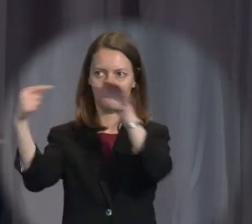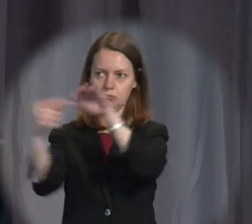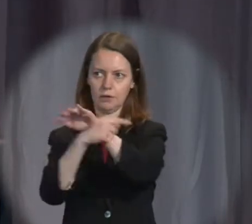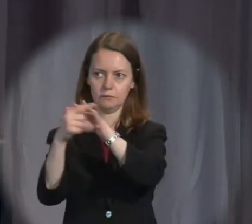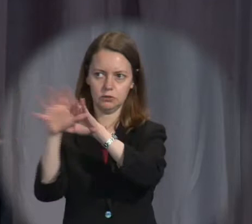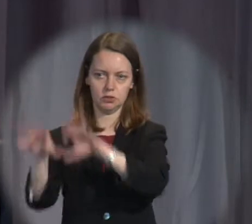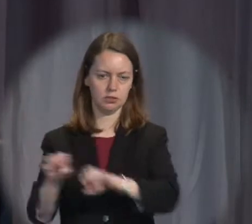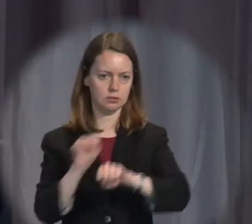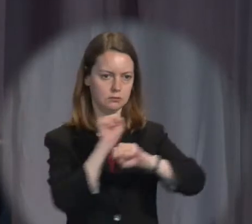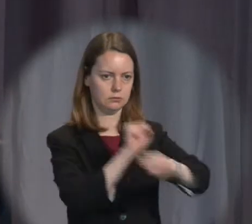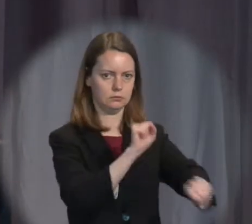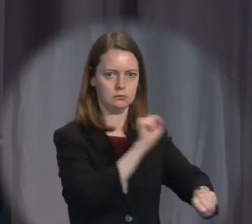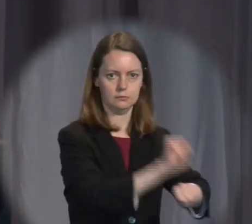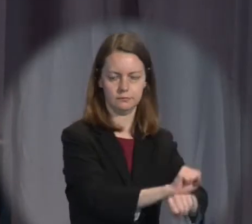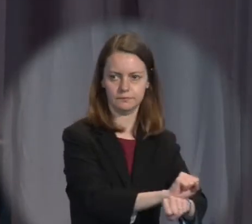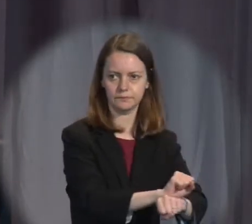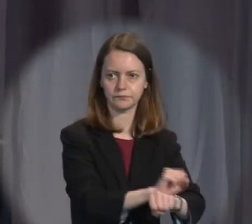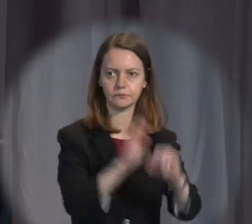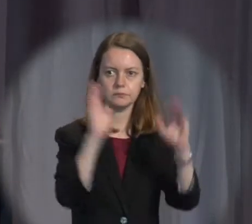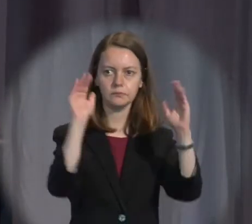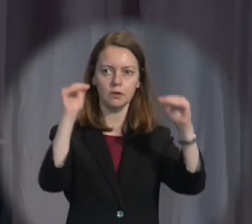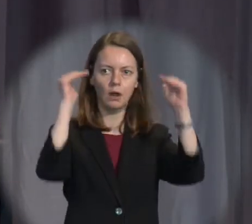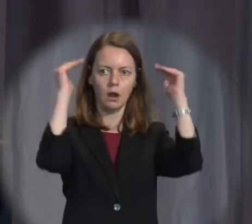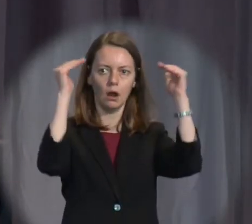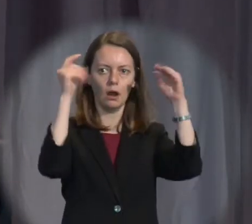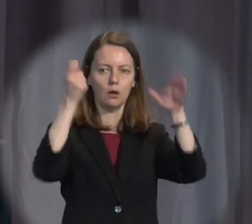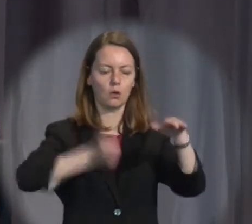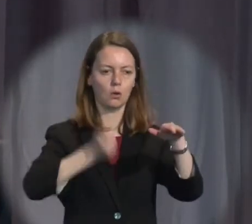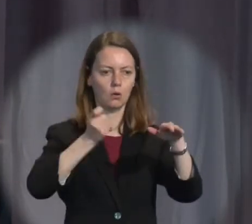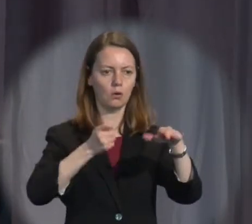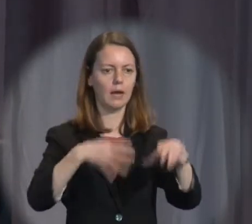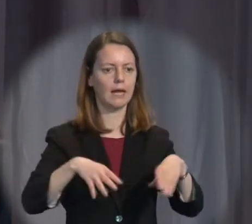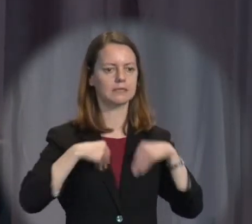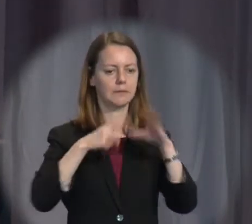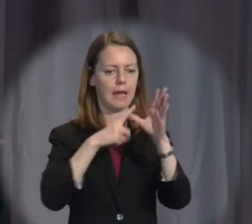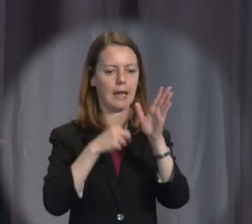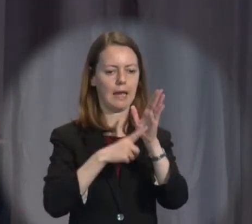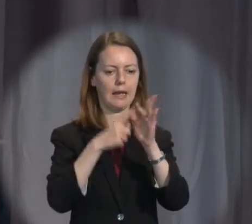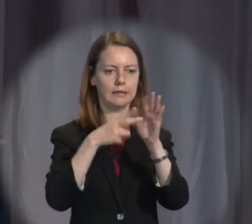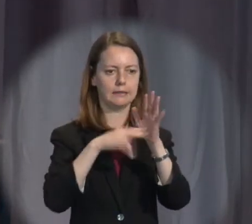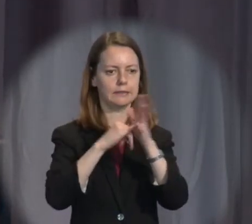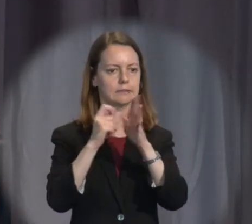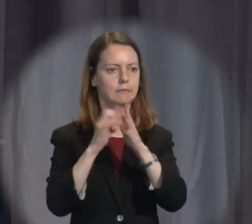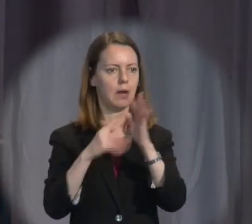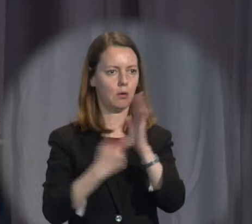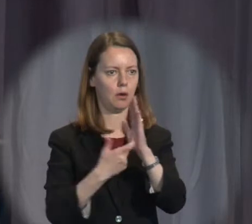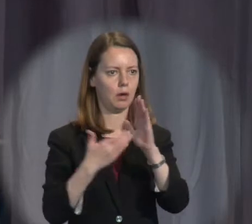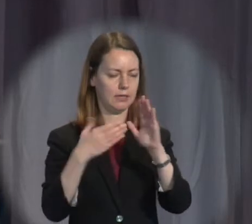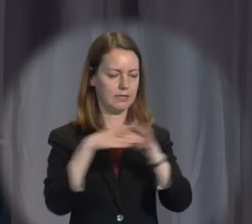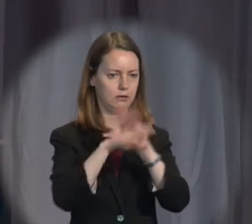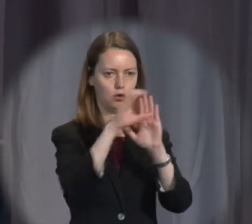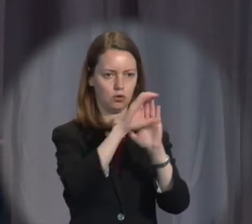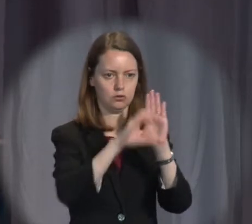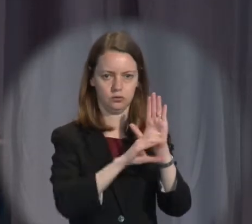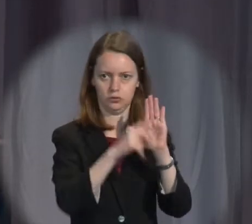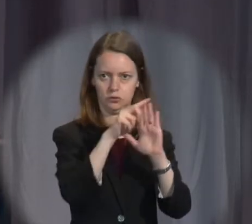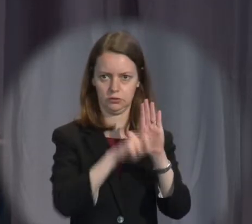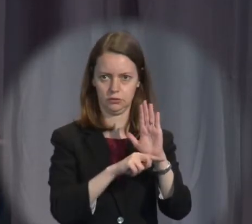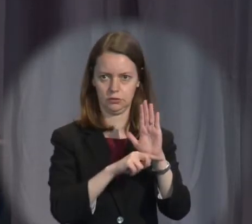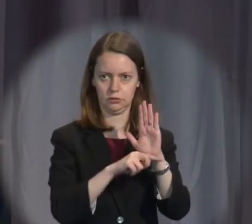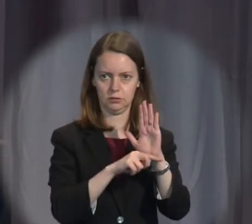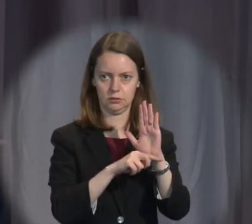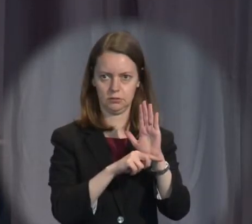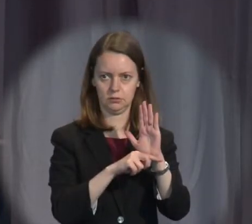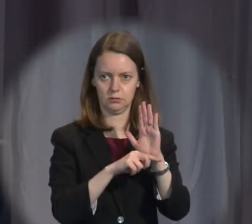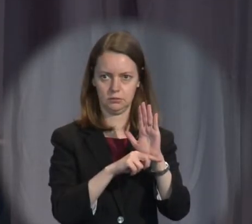that the High Court has long recognized the alien's power under Section 5119 of the Constitution. This provision gives the executive